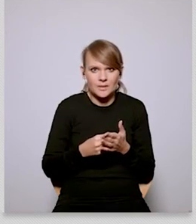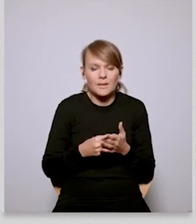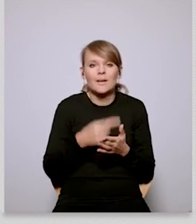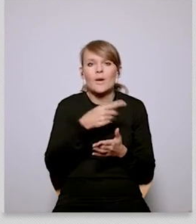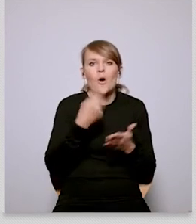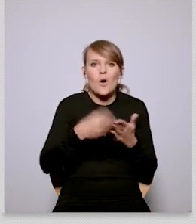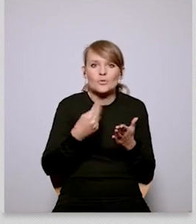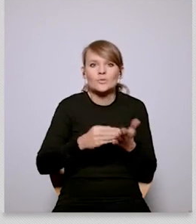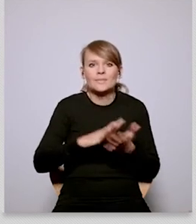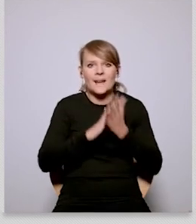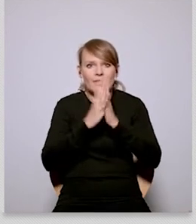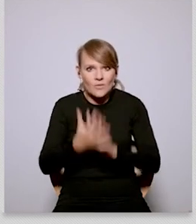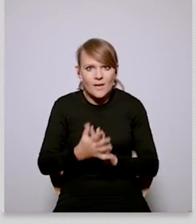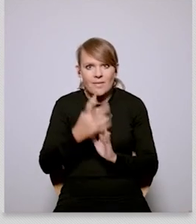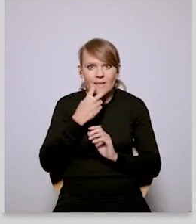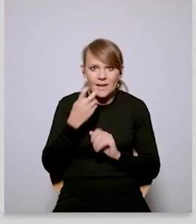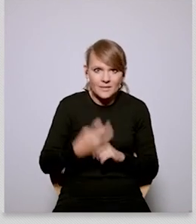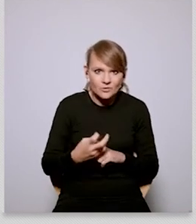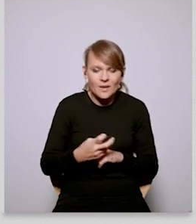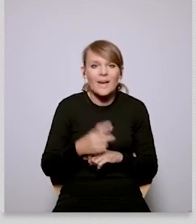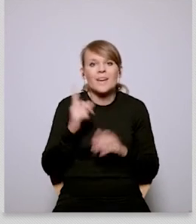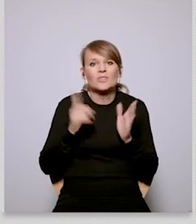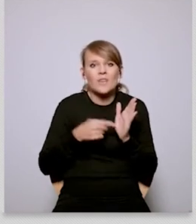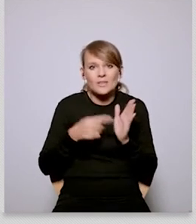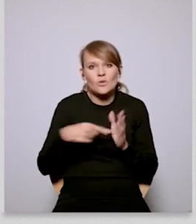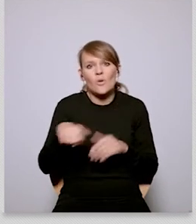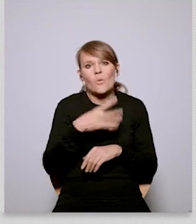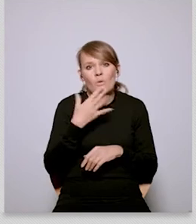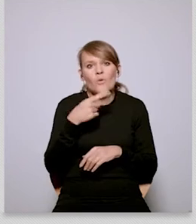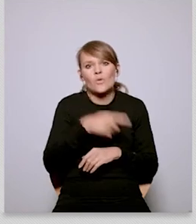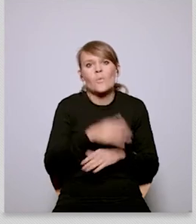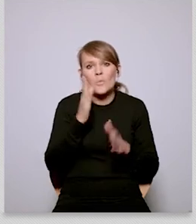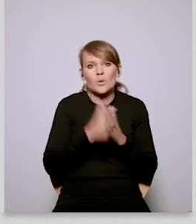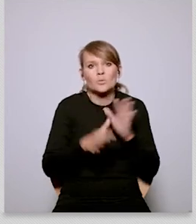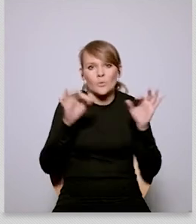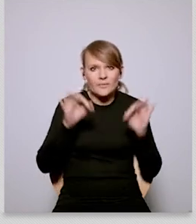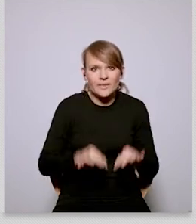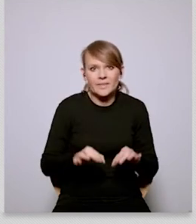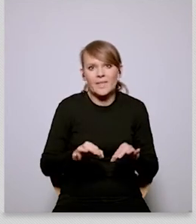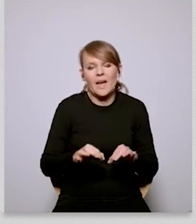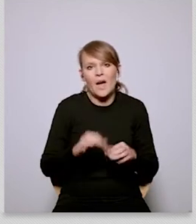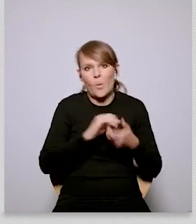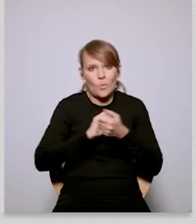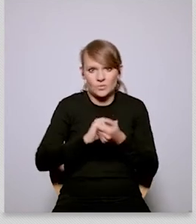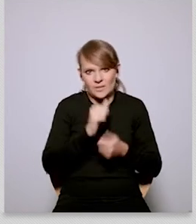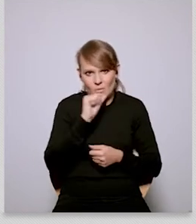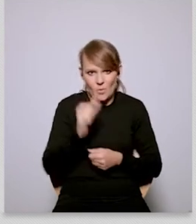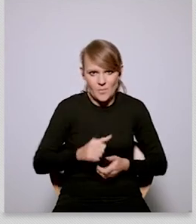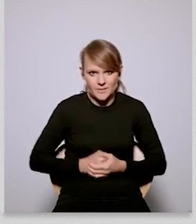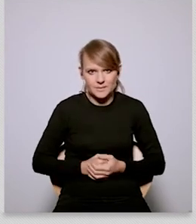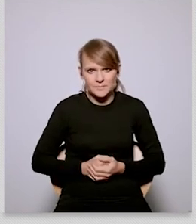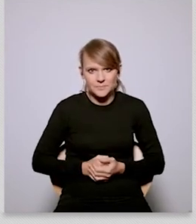problem are the costs cost of energy transition it is very often said that